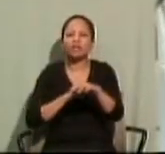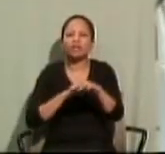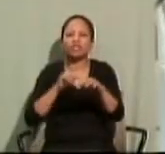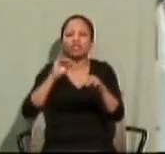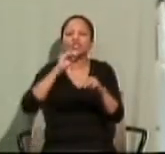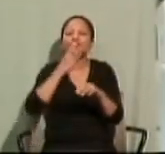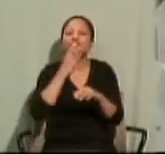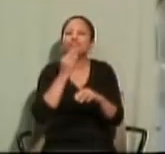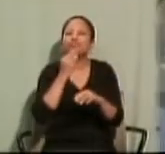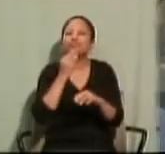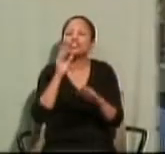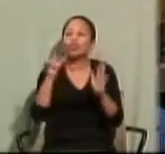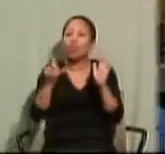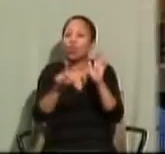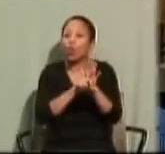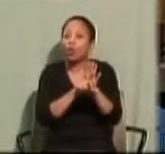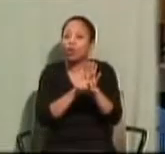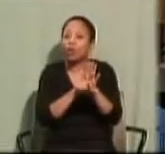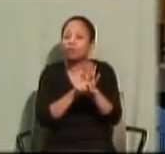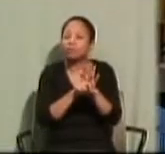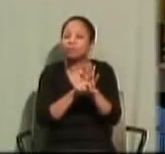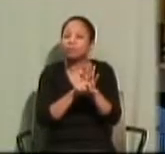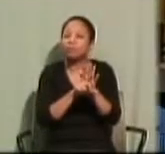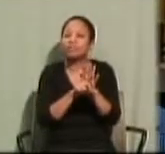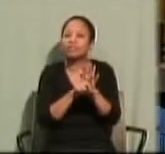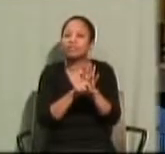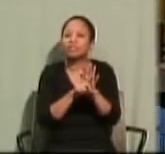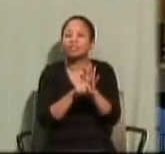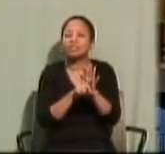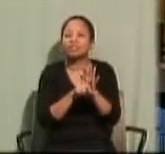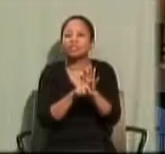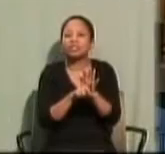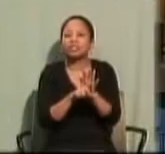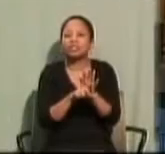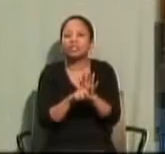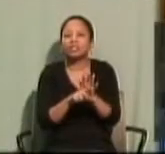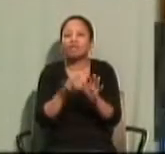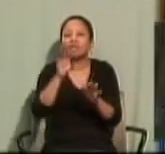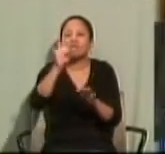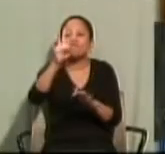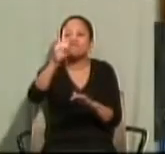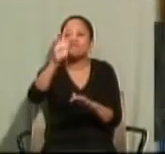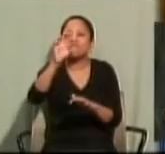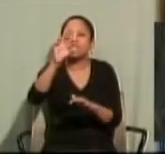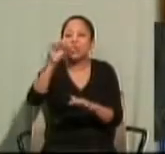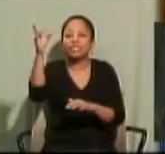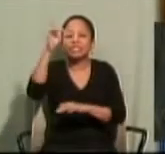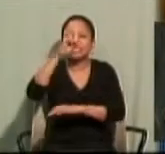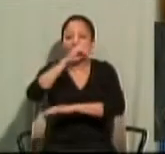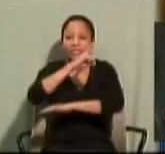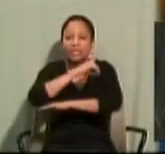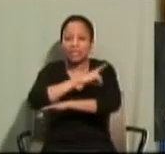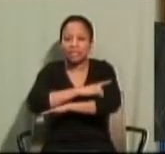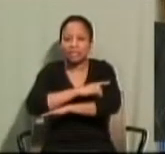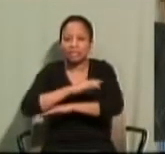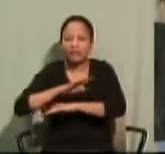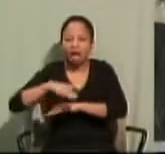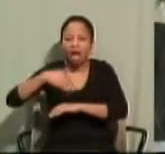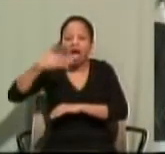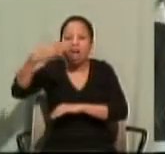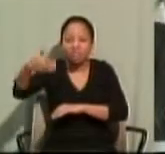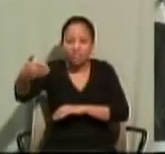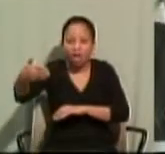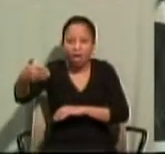enshrined in the Jewish law so that 40 days after the